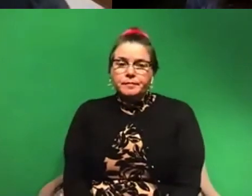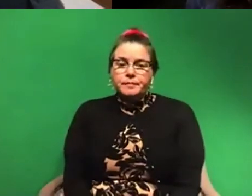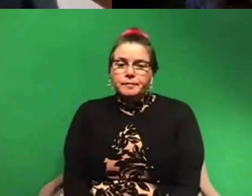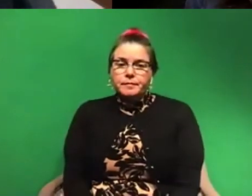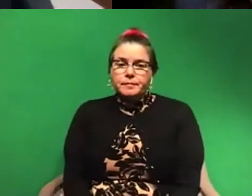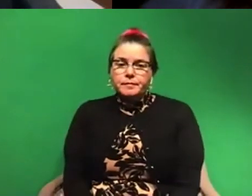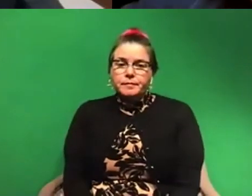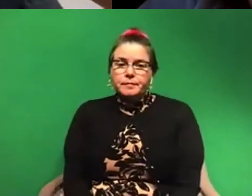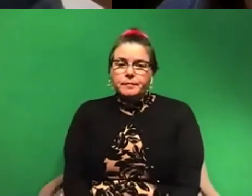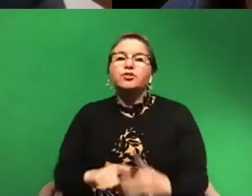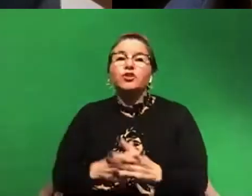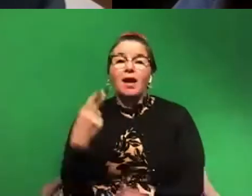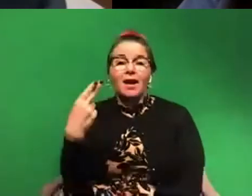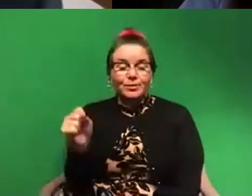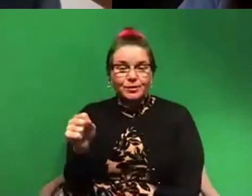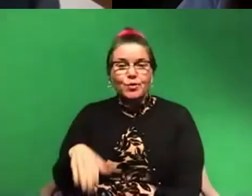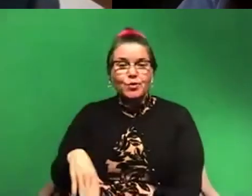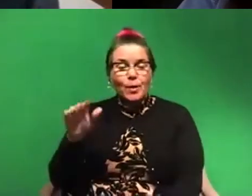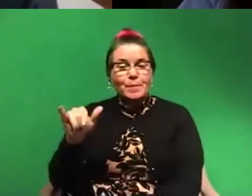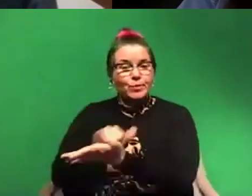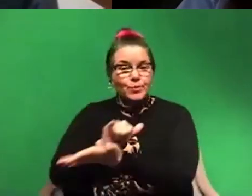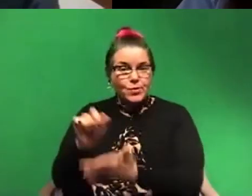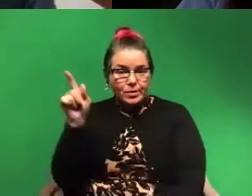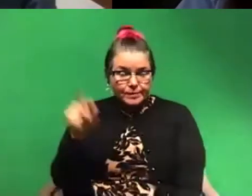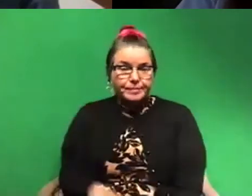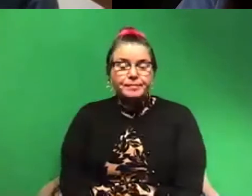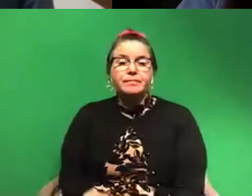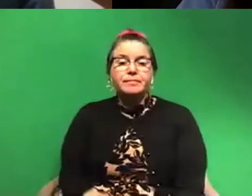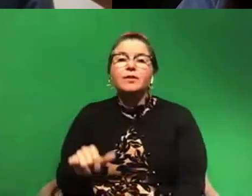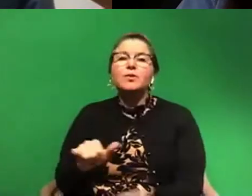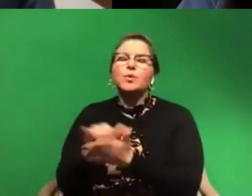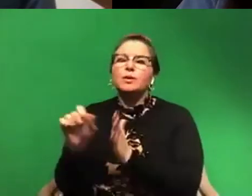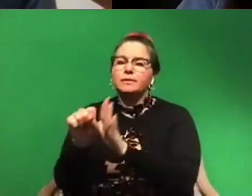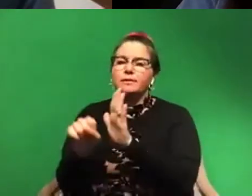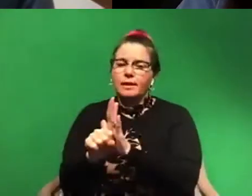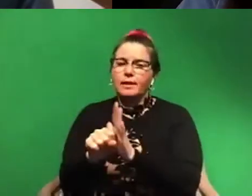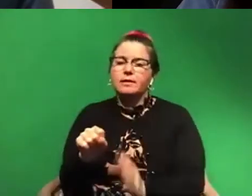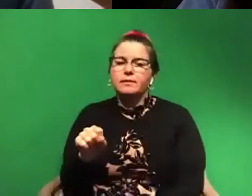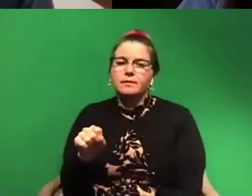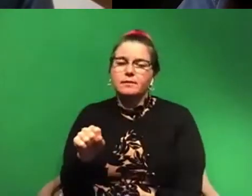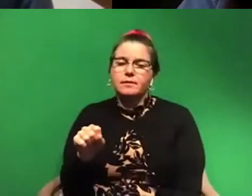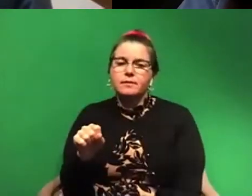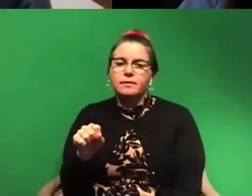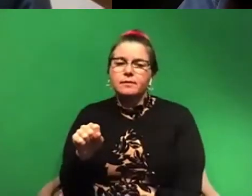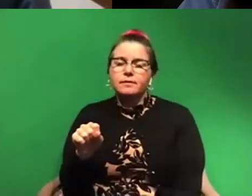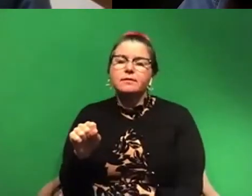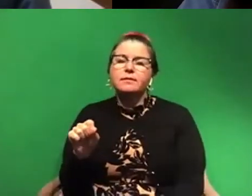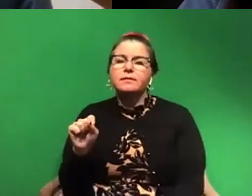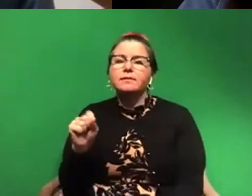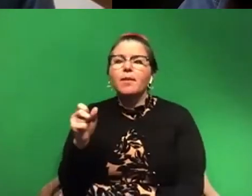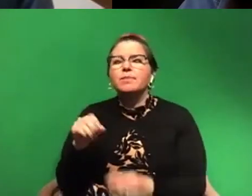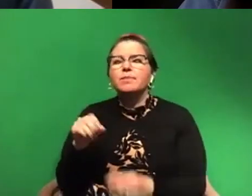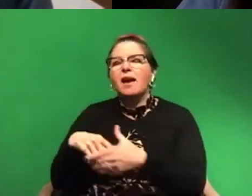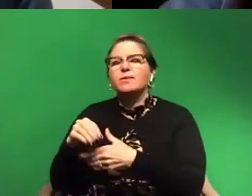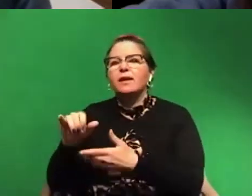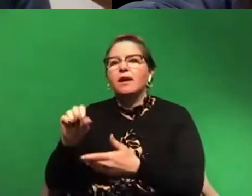let's start with high school. Uh, I grew up in New York and, uh, in New York state, um, grew up in, it's the suburbs of New York city. And, uh, so I went to